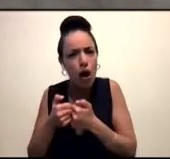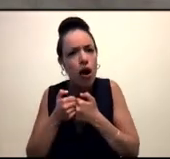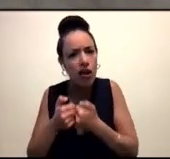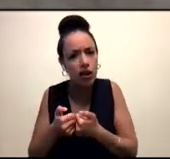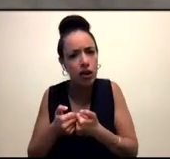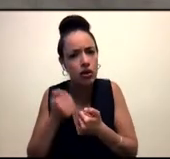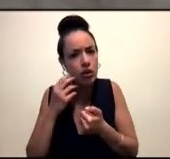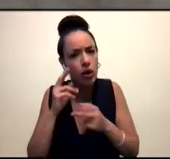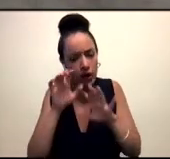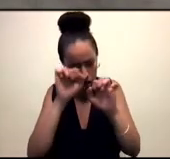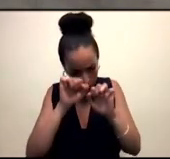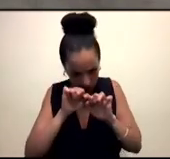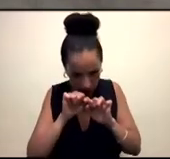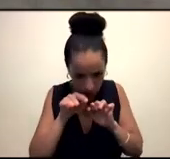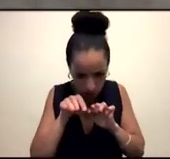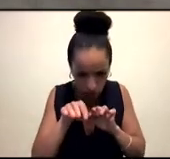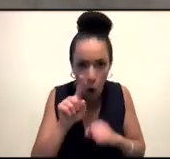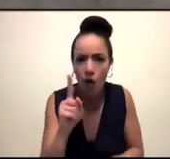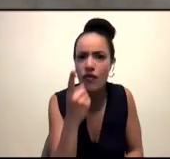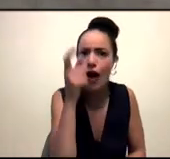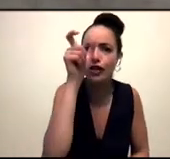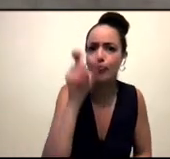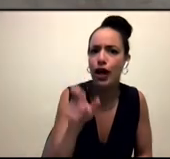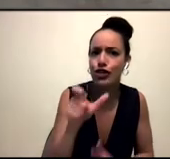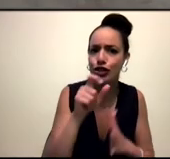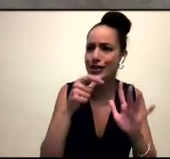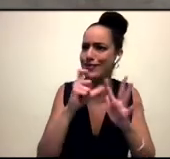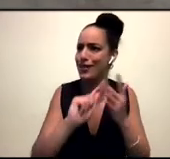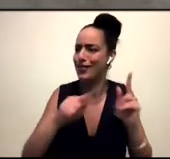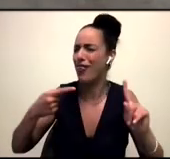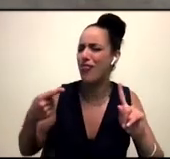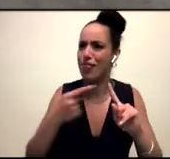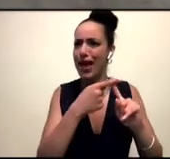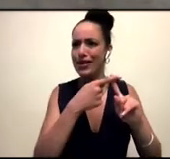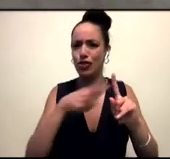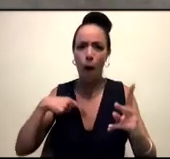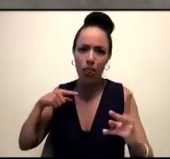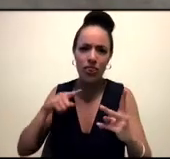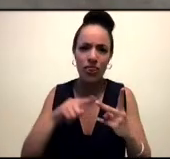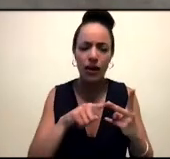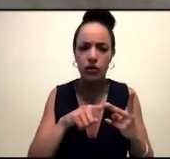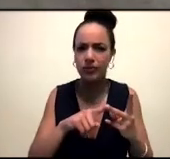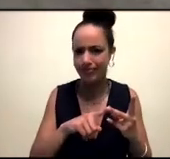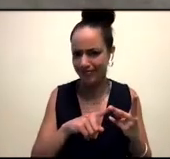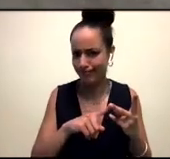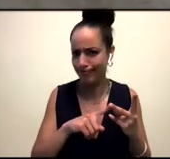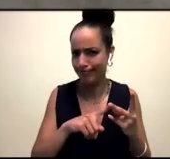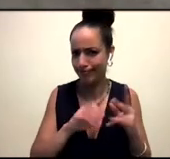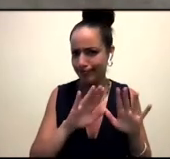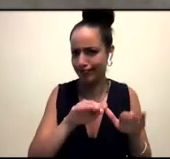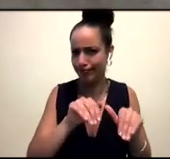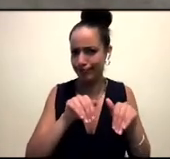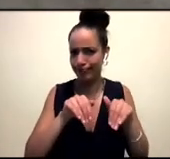at things and we say, oh, the first person to do Y, the first person to do X, we must take a step back and say, in European